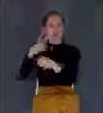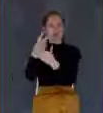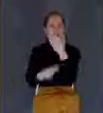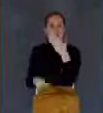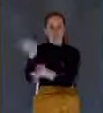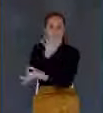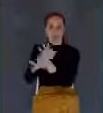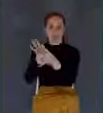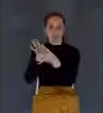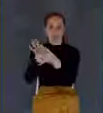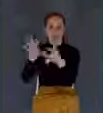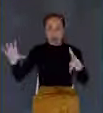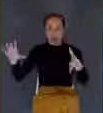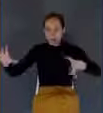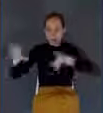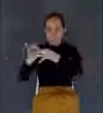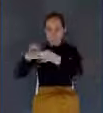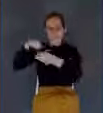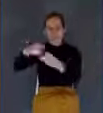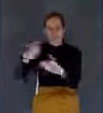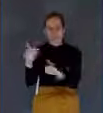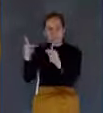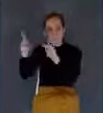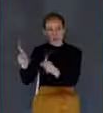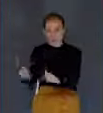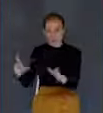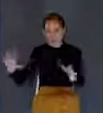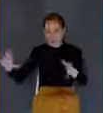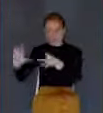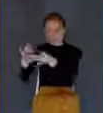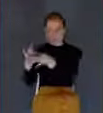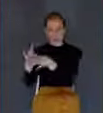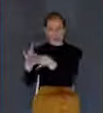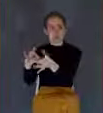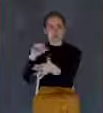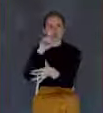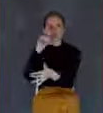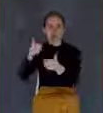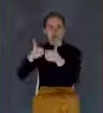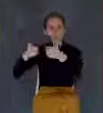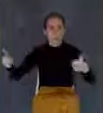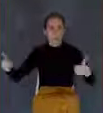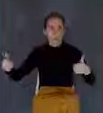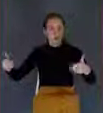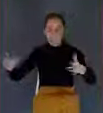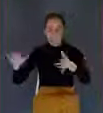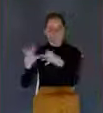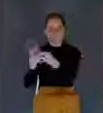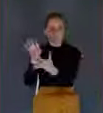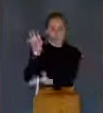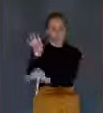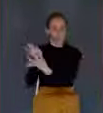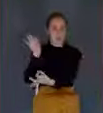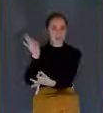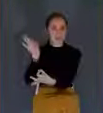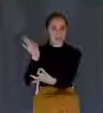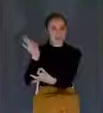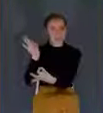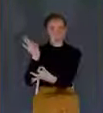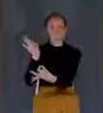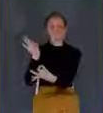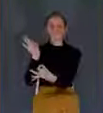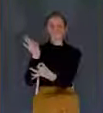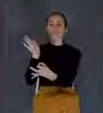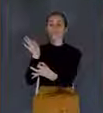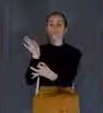And those natures are not separated in one person. They're united together perfectly in one person, and yet